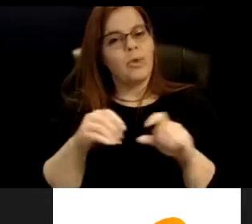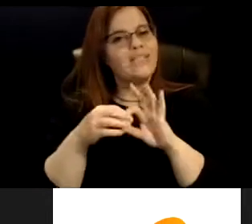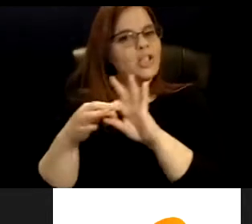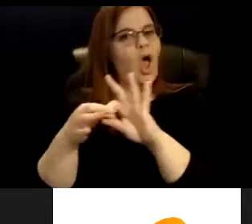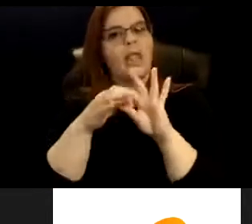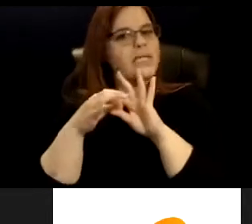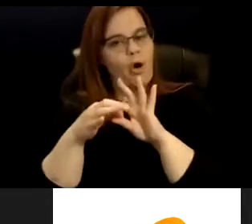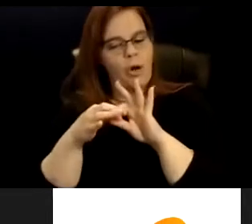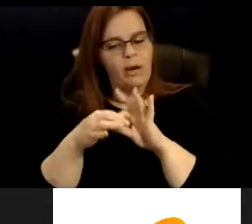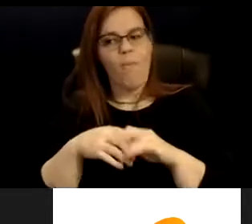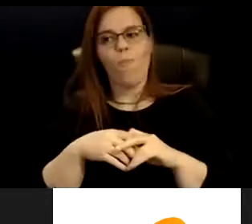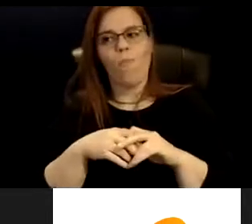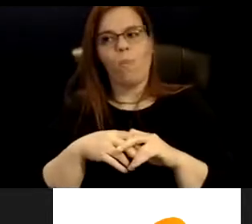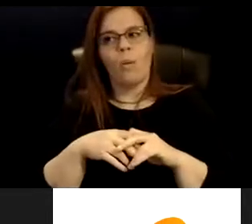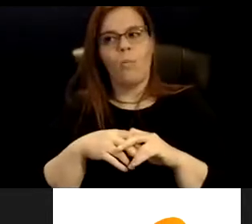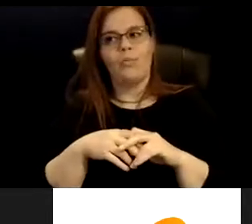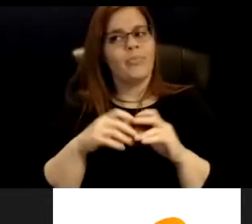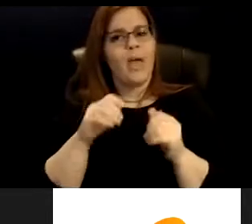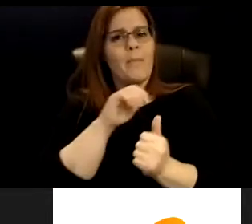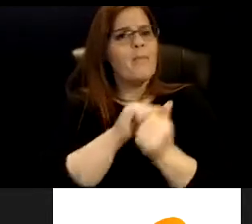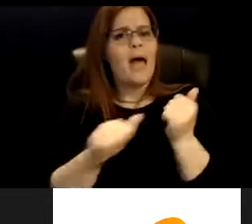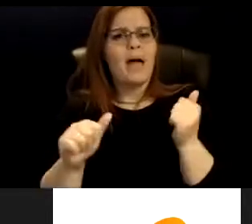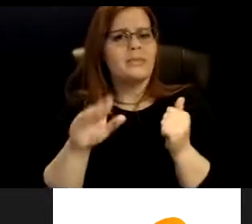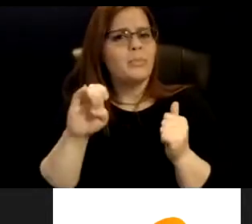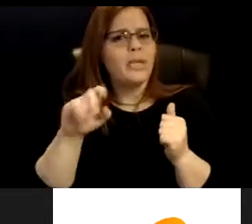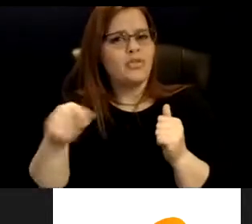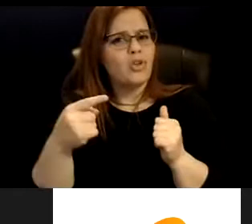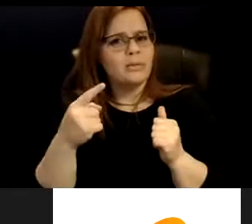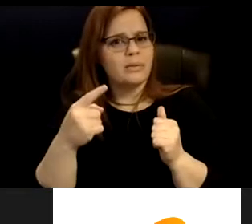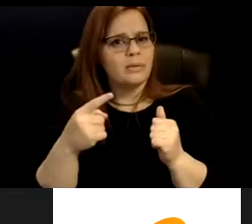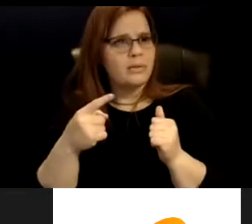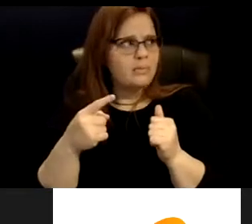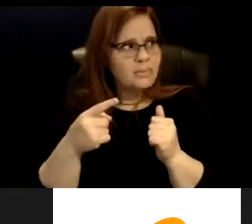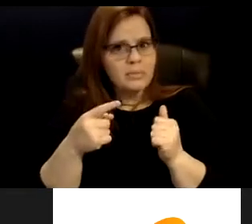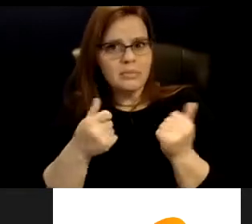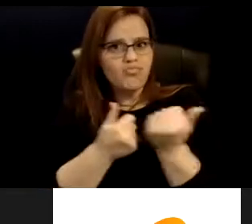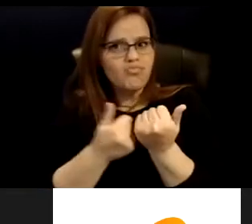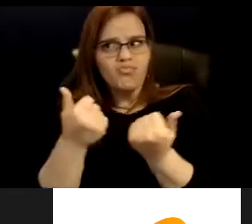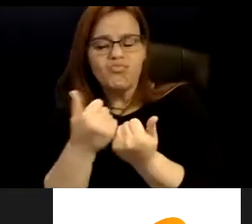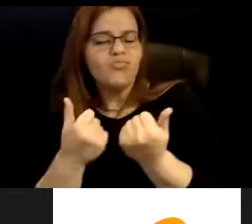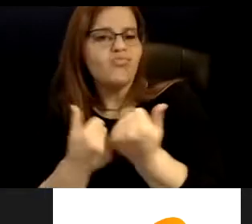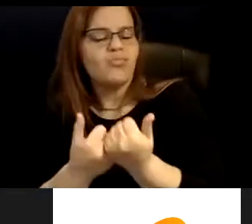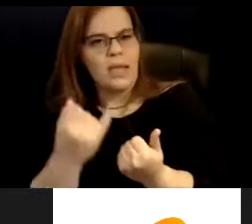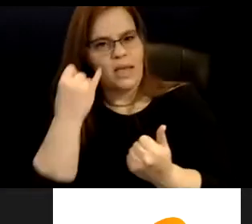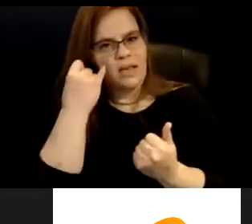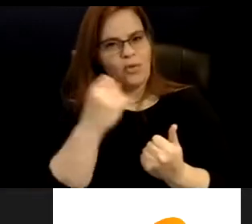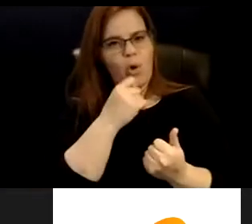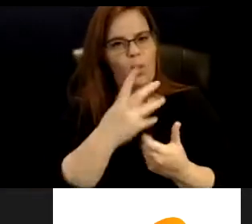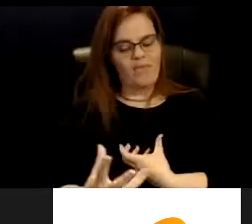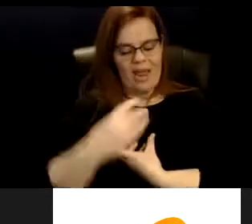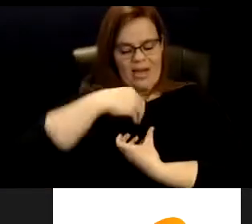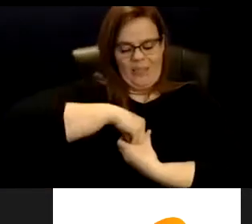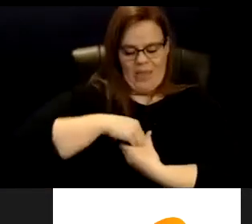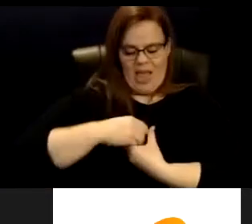that work beyond being an accomplice is that if you do not have the embodied lived experience, you will